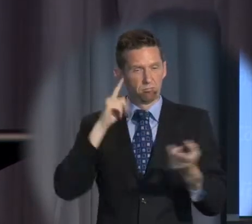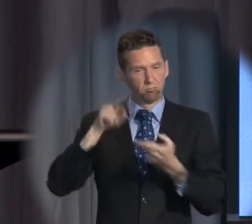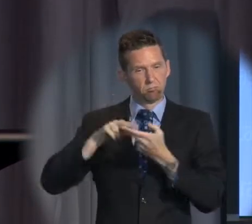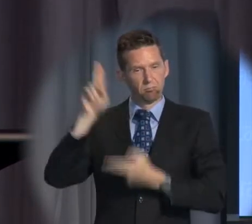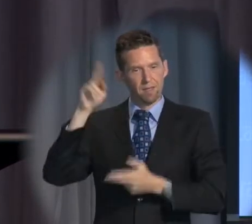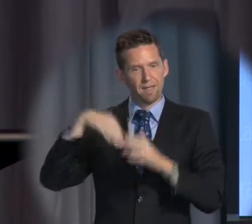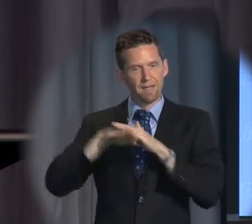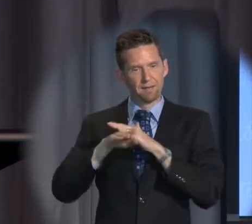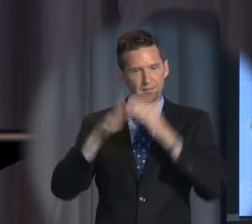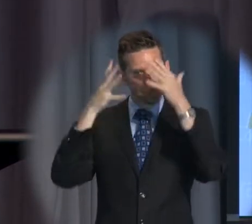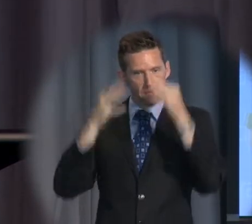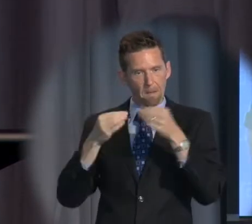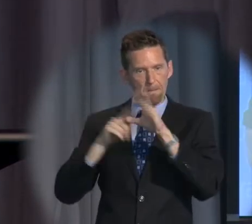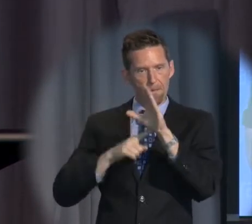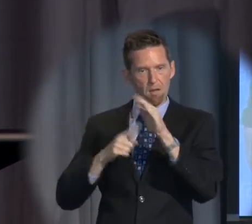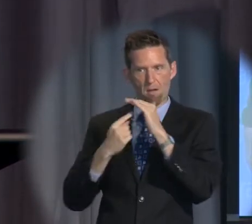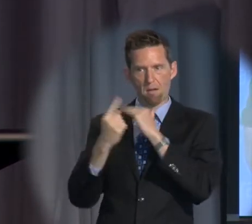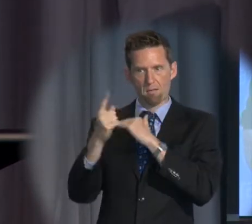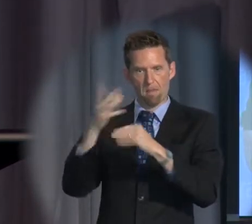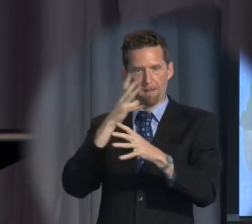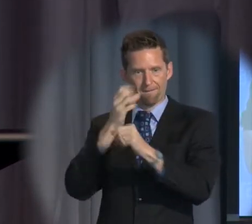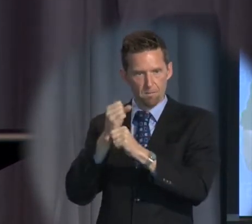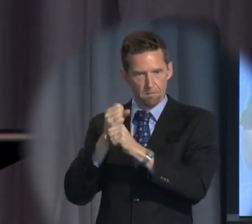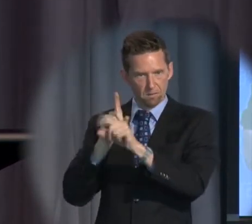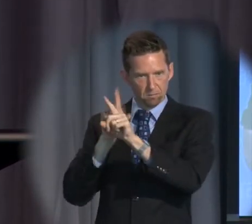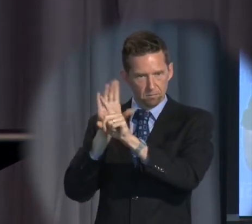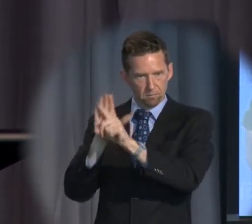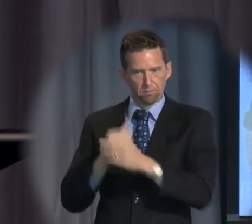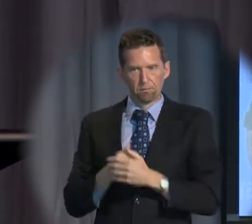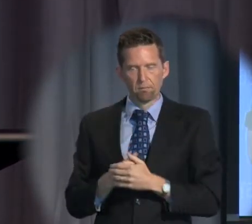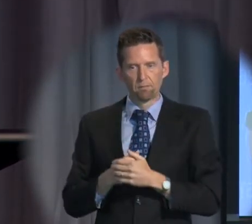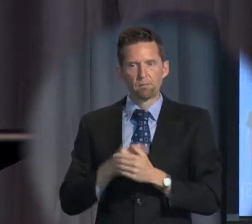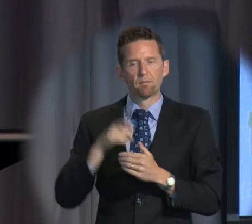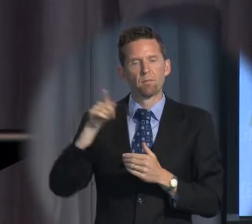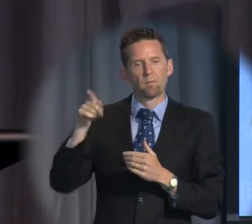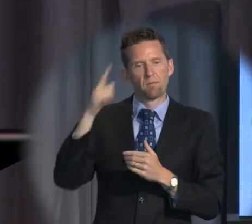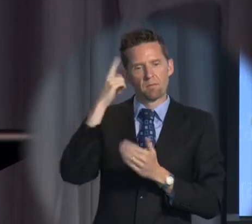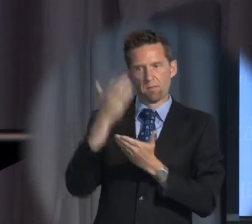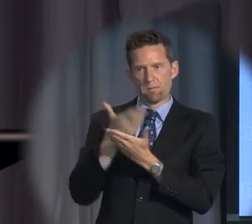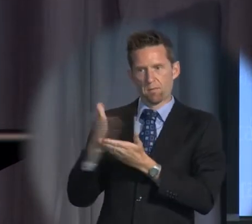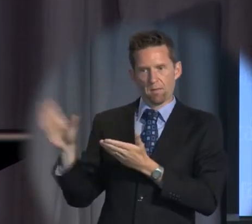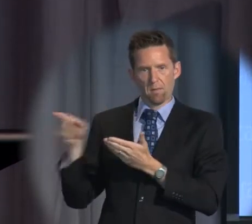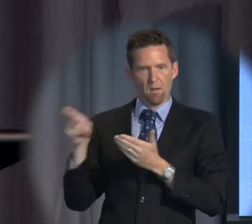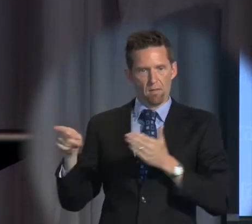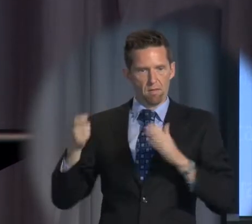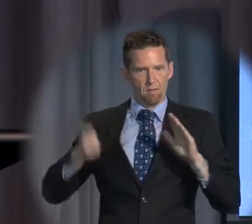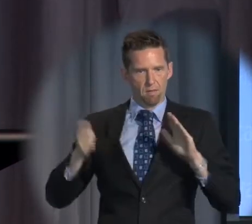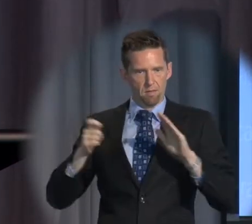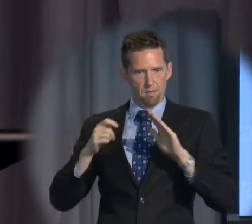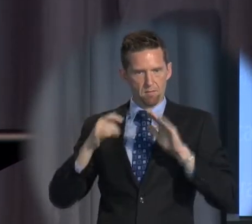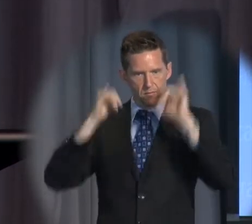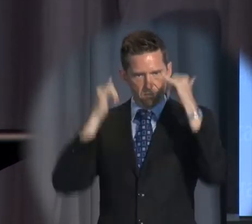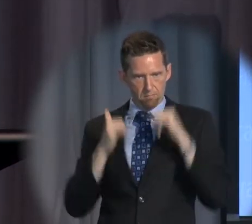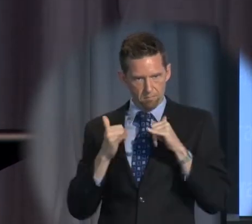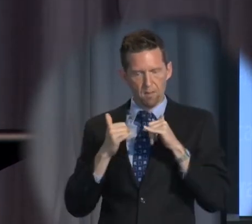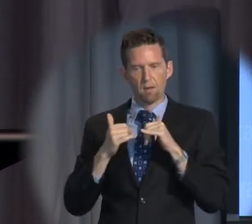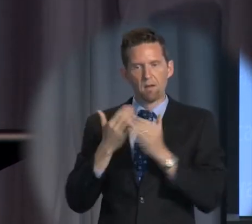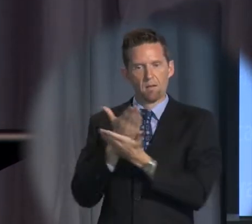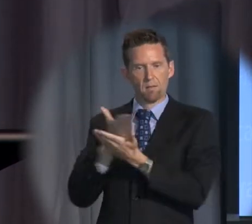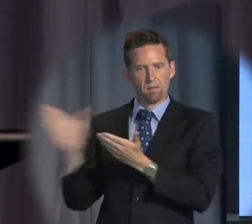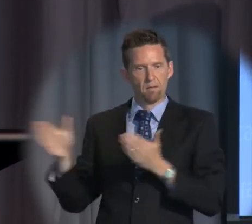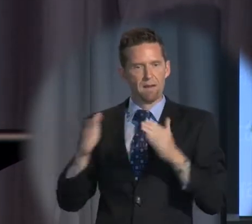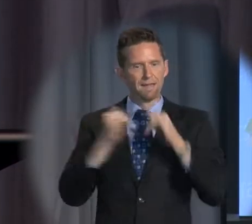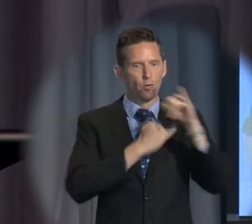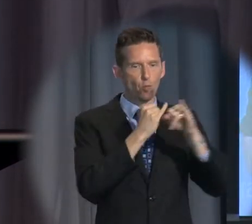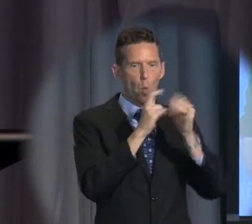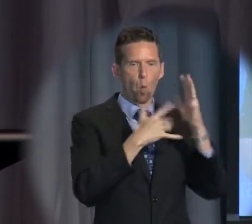executive discretion by the federal government, often ousting the jurisdiction of the judiciary and excluding international law and human rights.